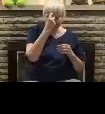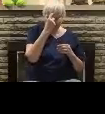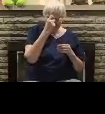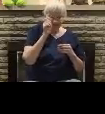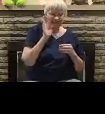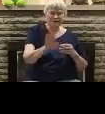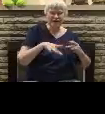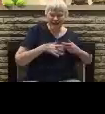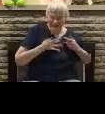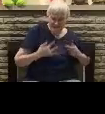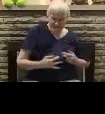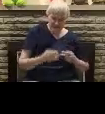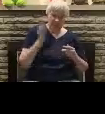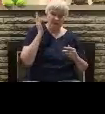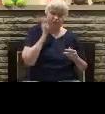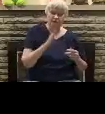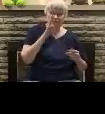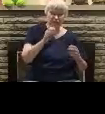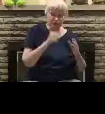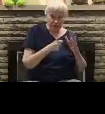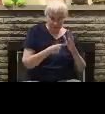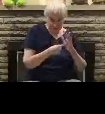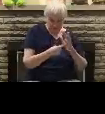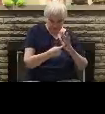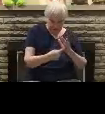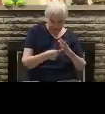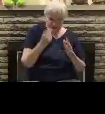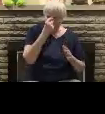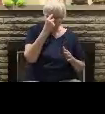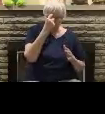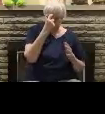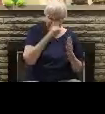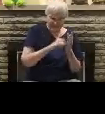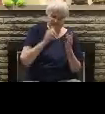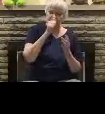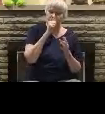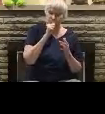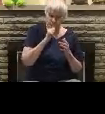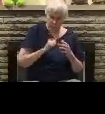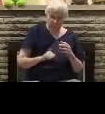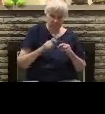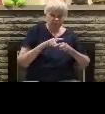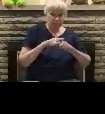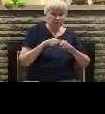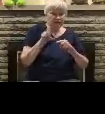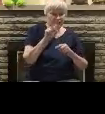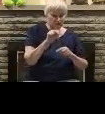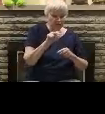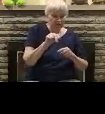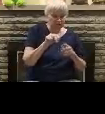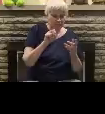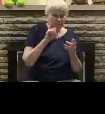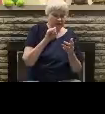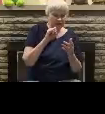If you support this wickedness, just be aware that when you stand before God,